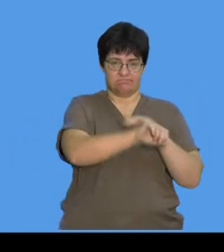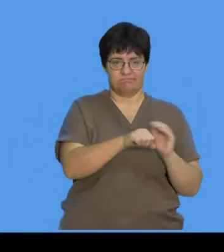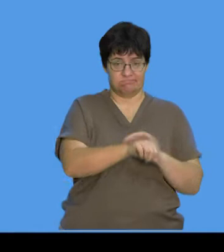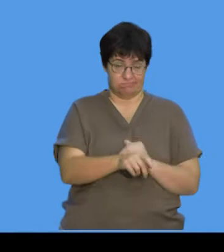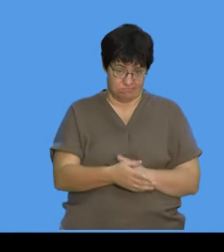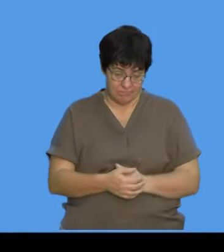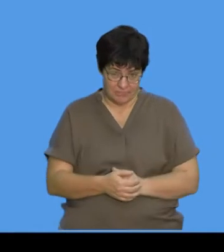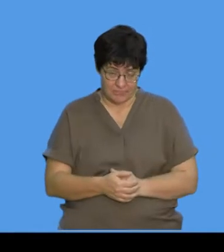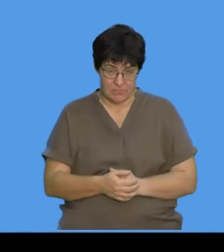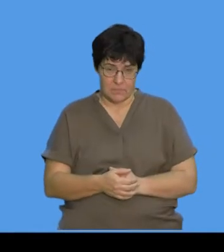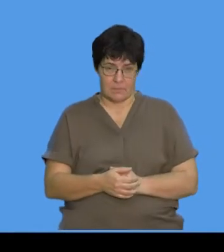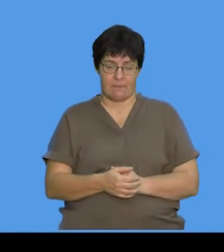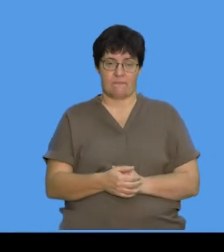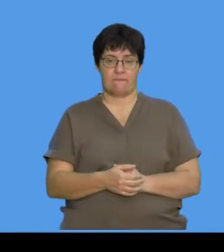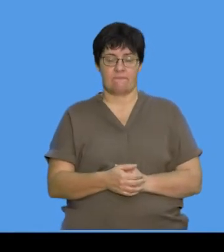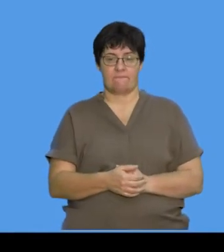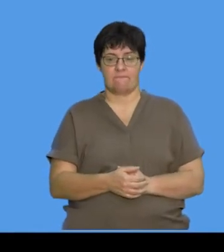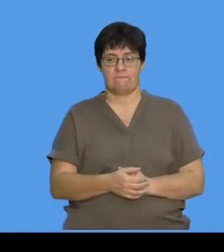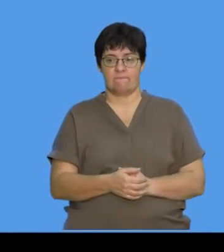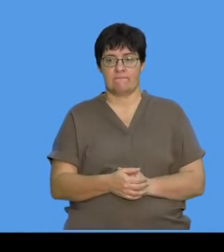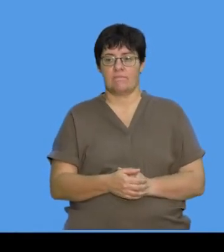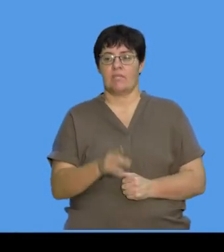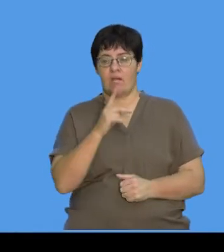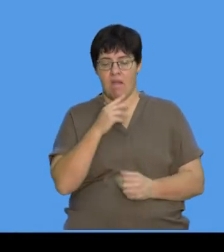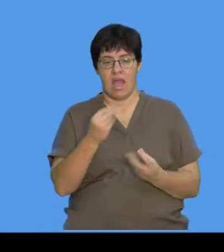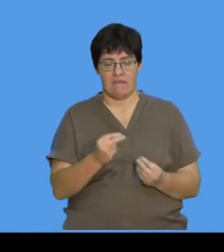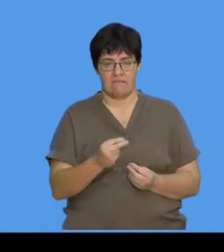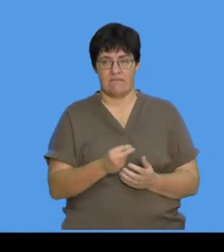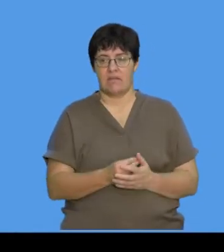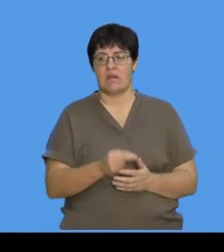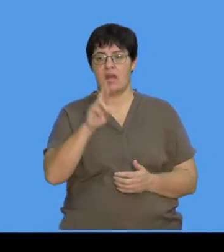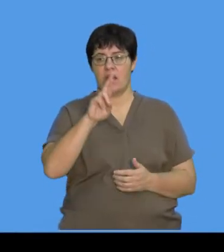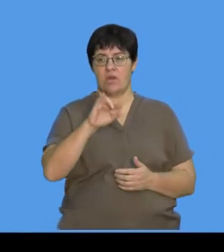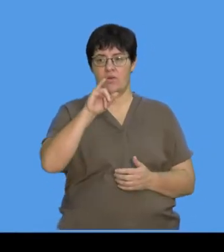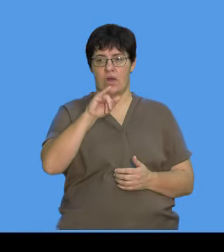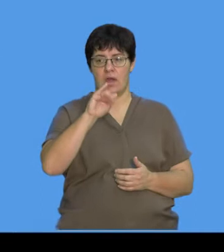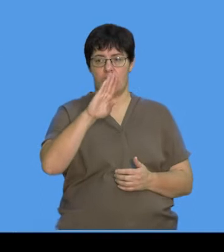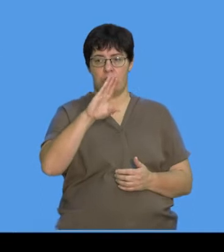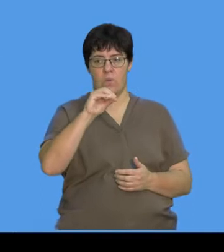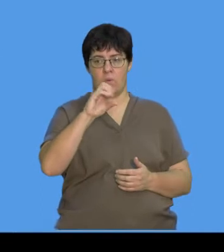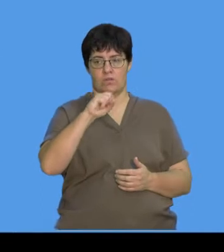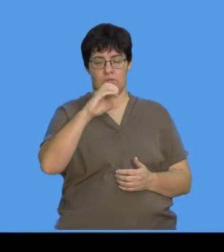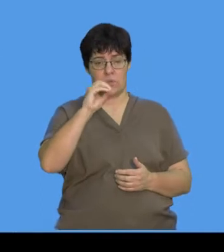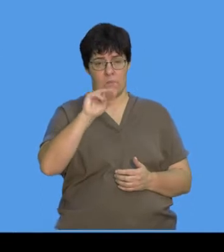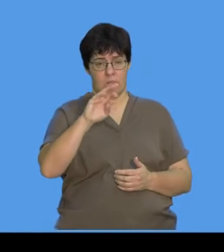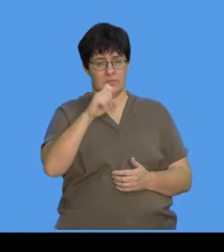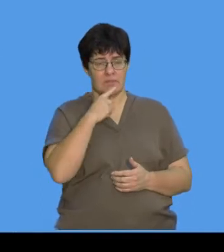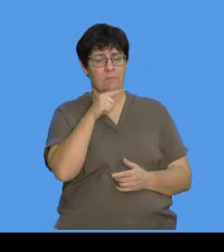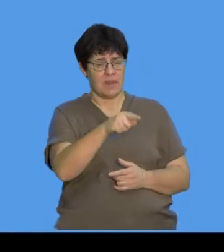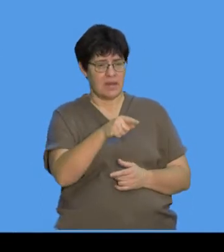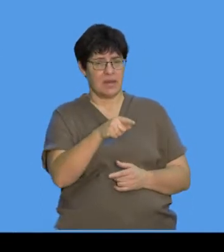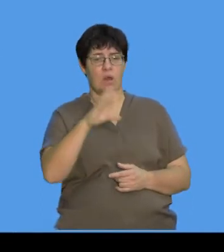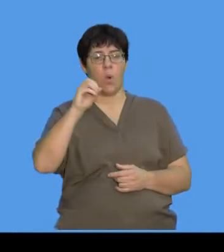Now, if you look inside here, we have got ribosomes, and ribosomes are